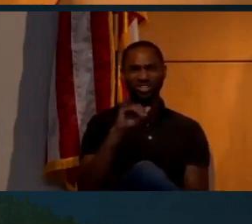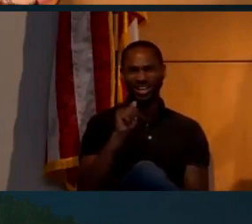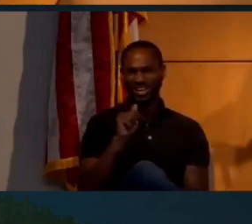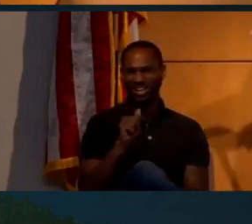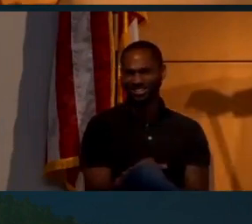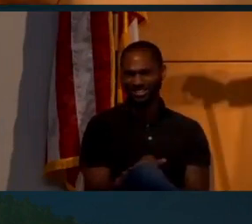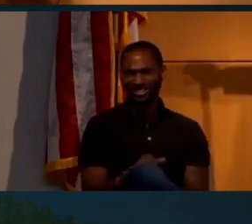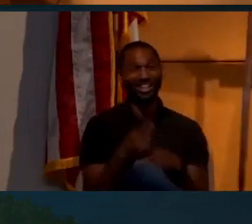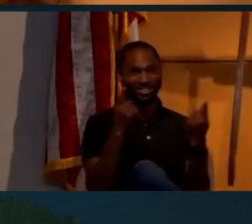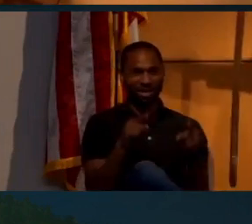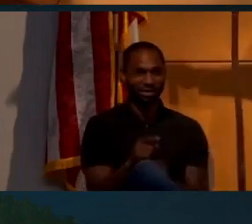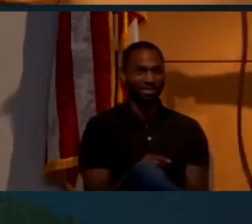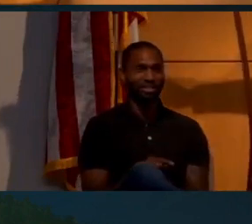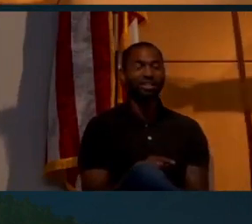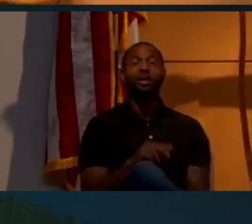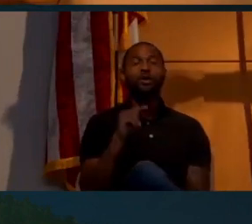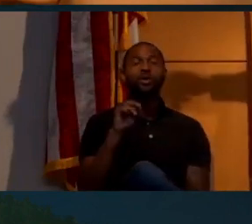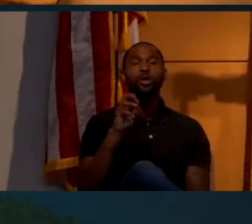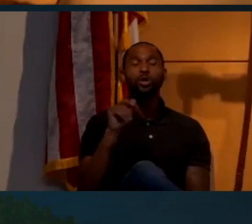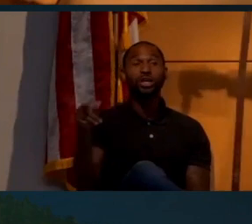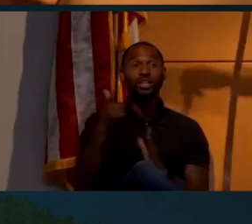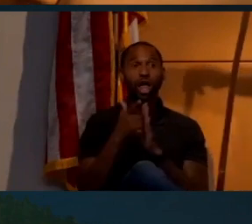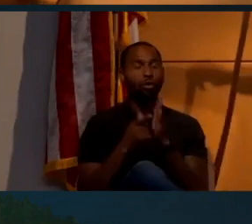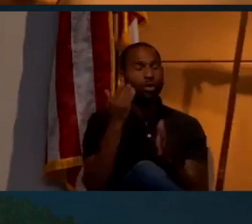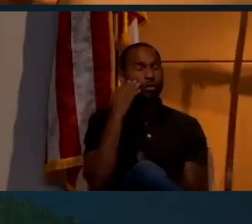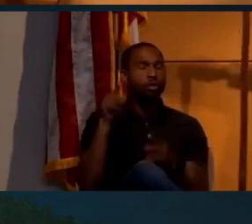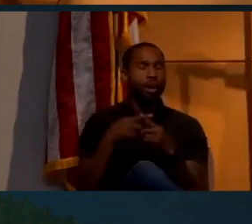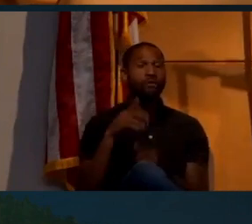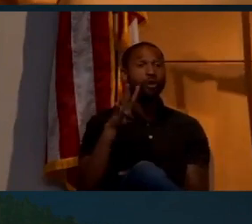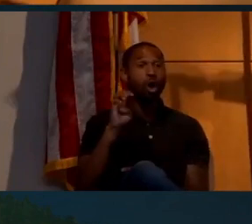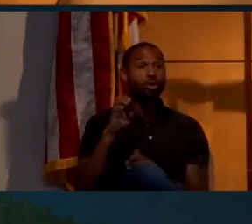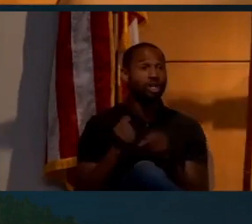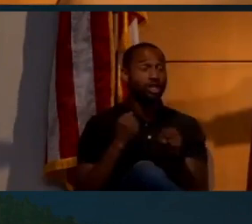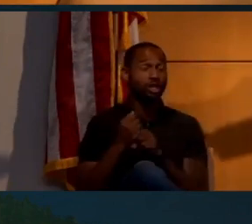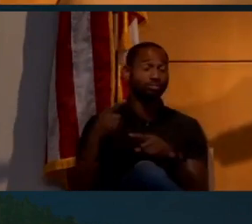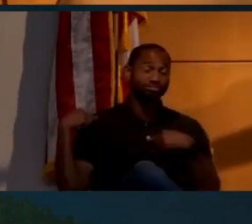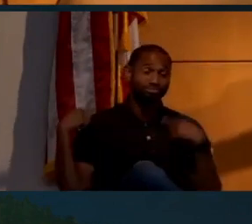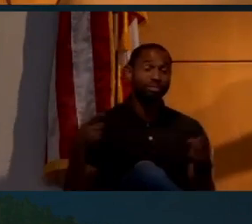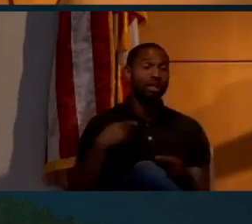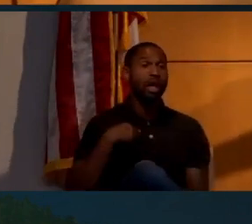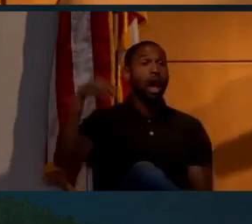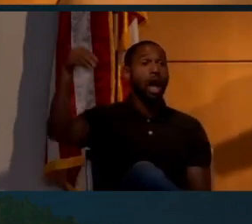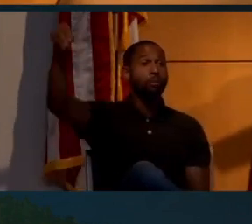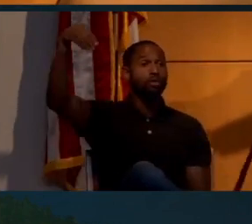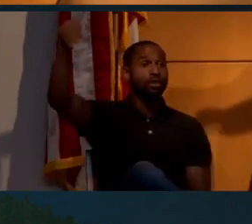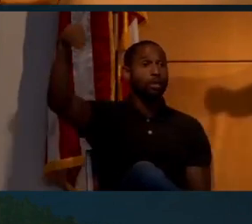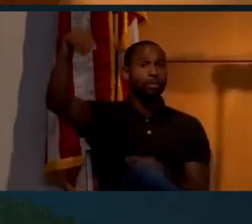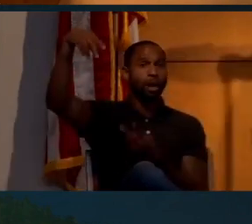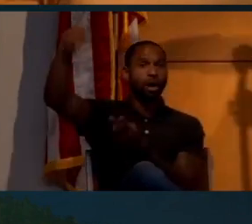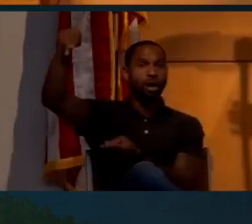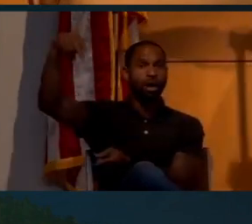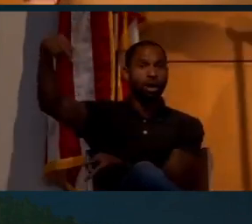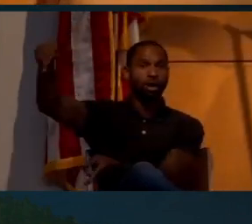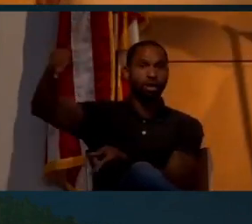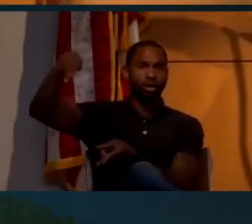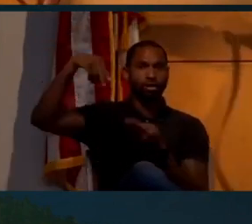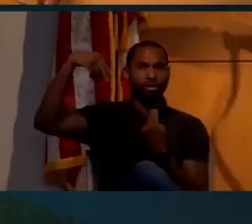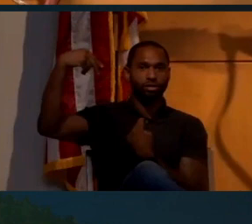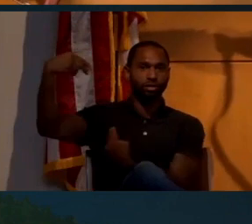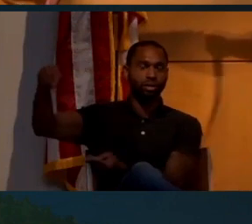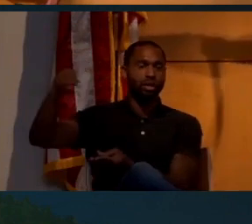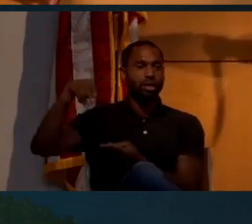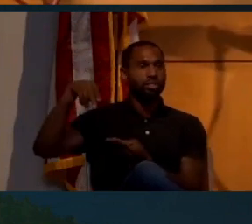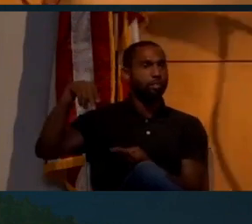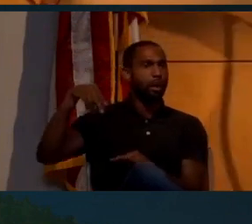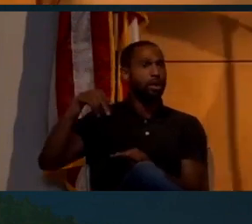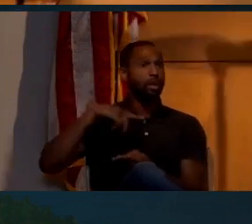on. Synergia. What on Newton's Law? Something we've known about for 400 years, folks. I move the top of the belt, and it takes a moment for